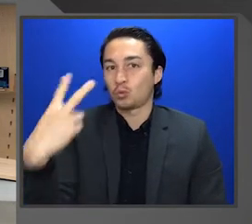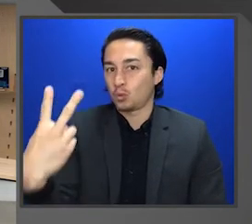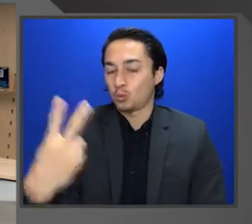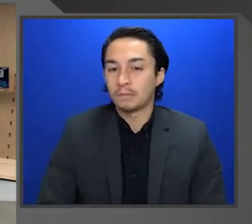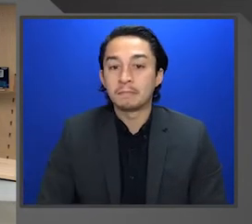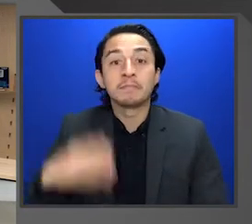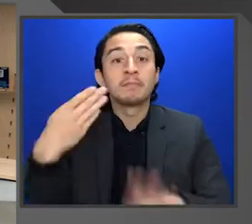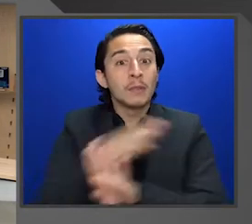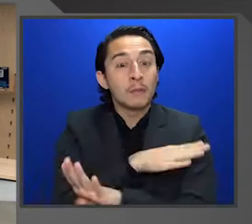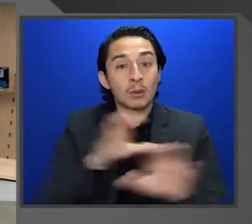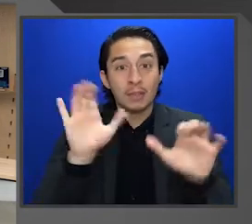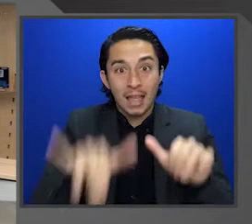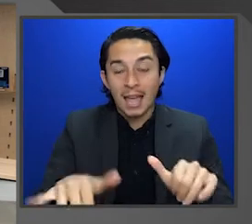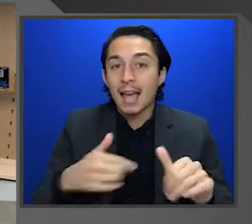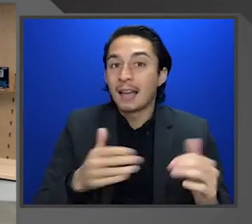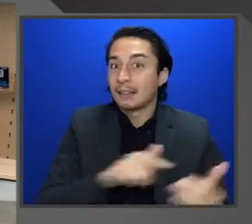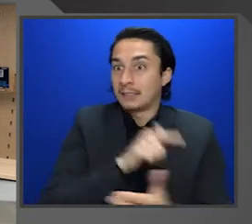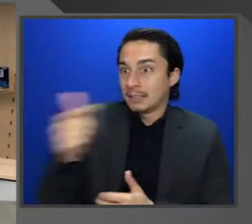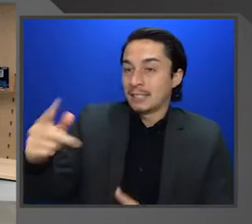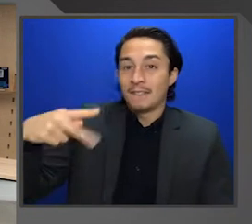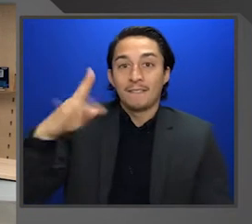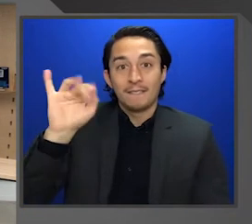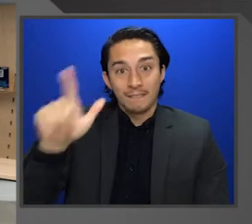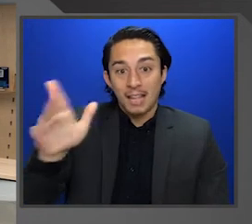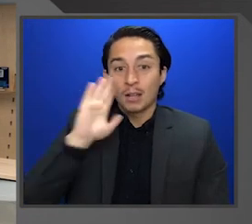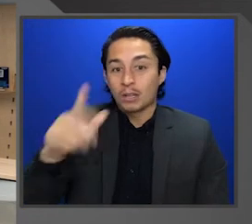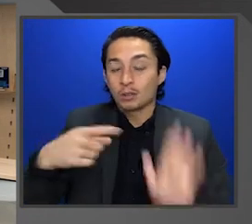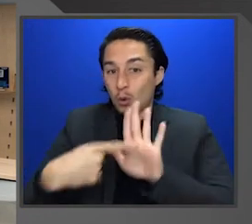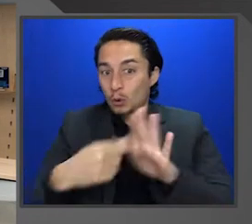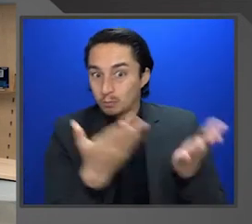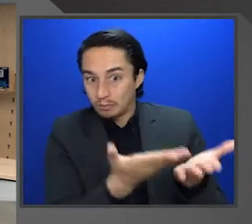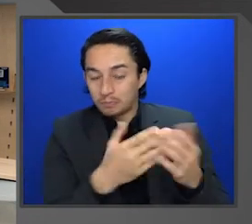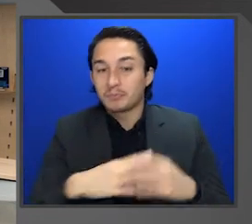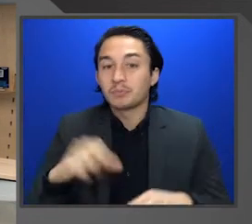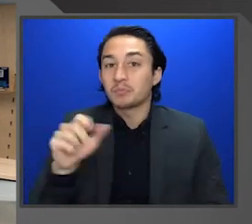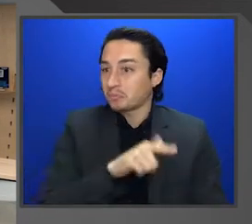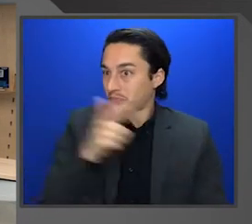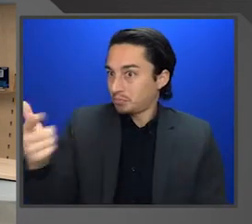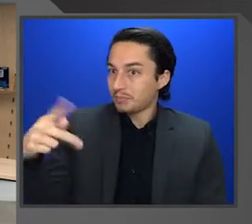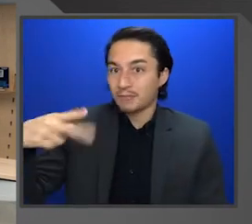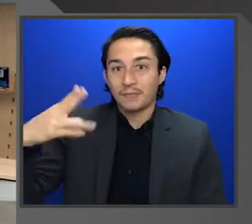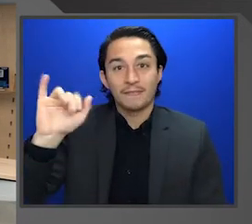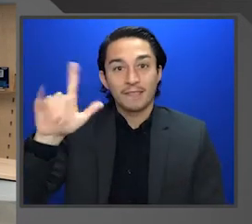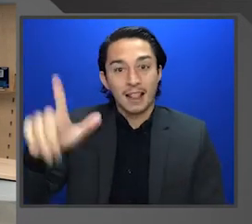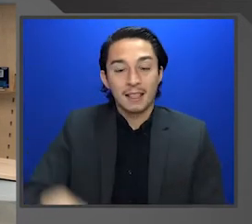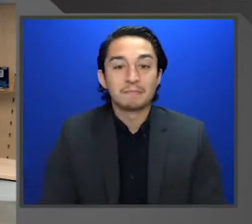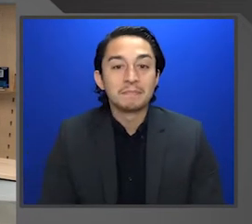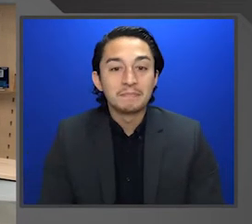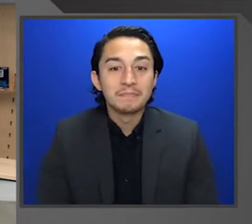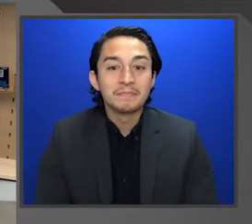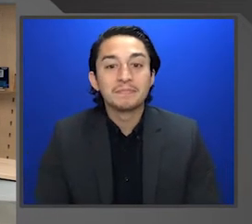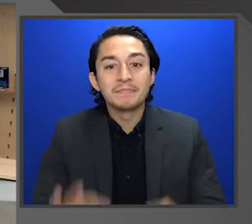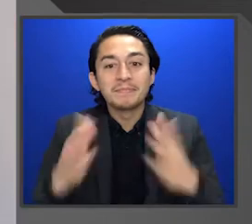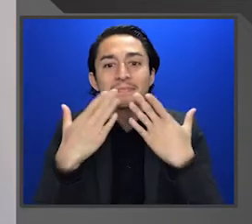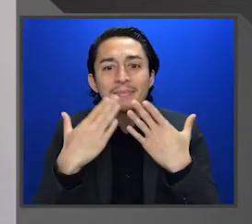So before I do that, though, like I said, I want to have Phil showcase Cagoule. So with that, Phil, you want to take it away?